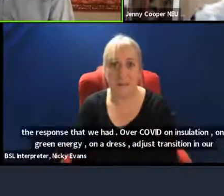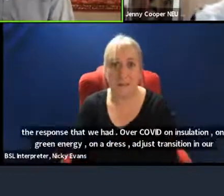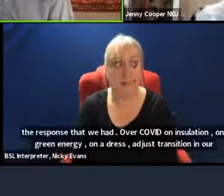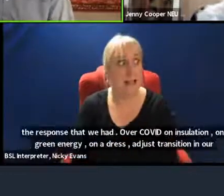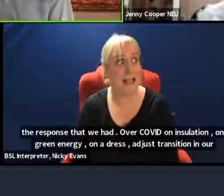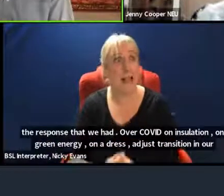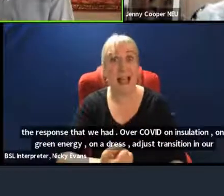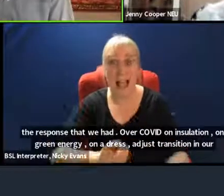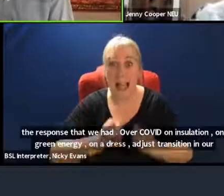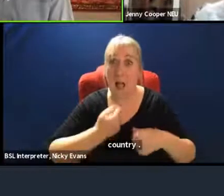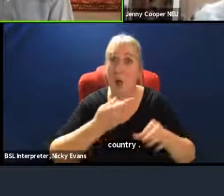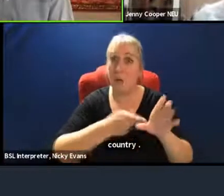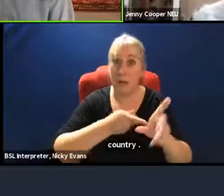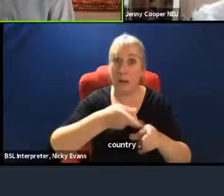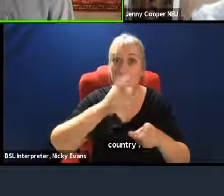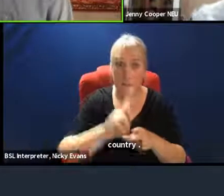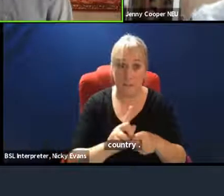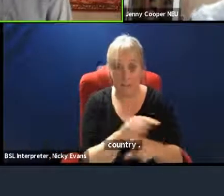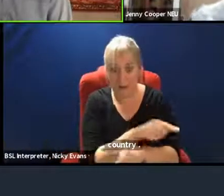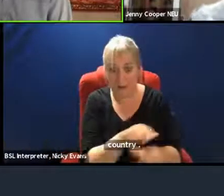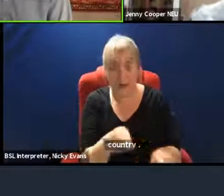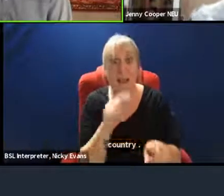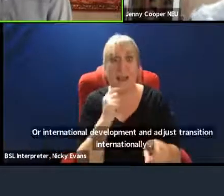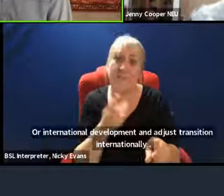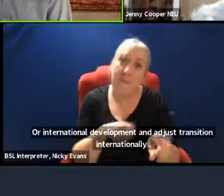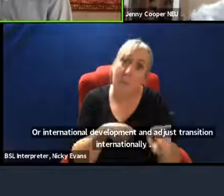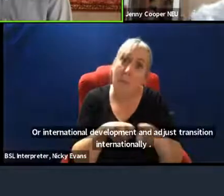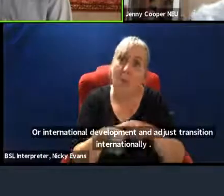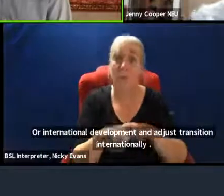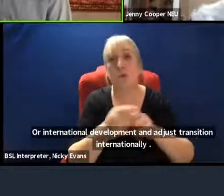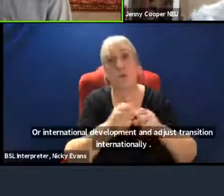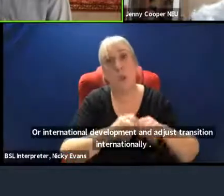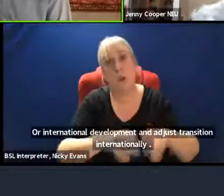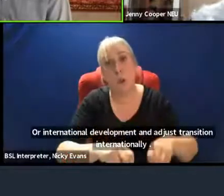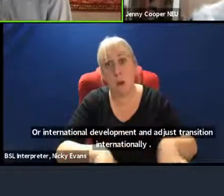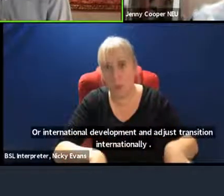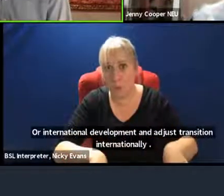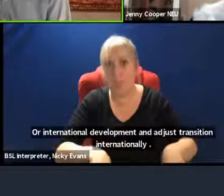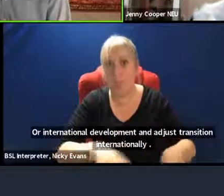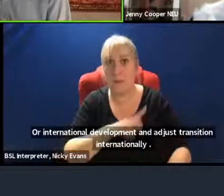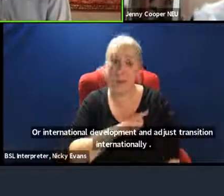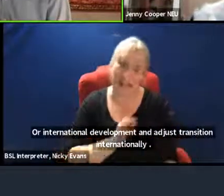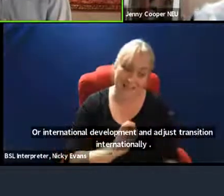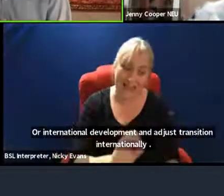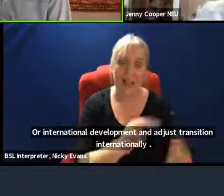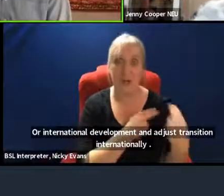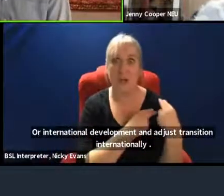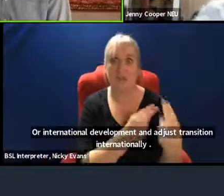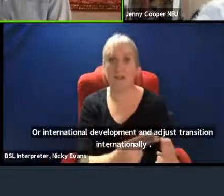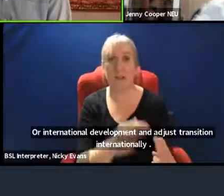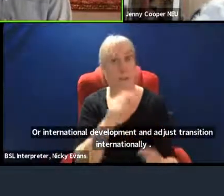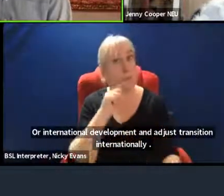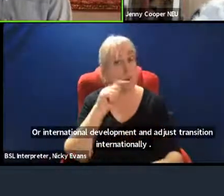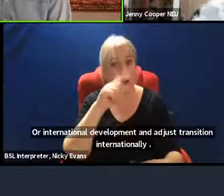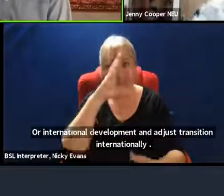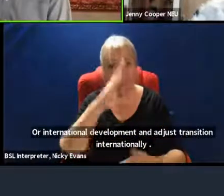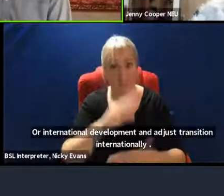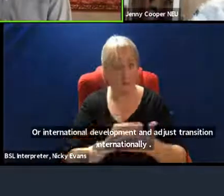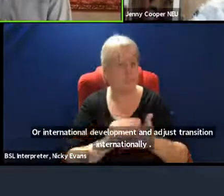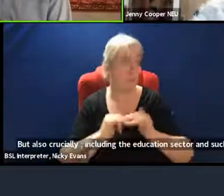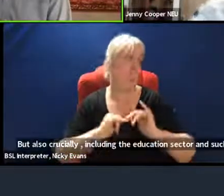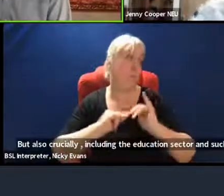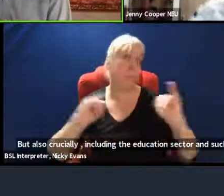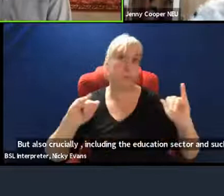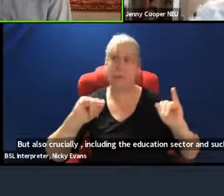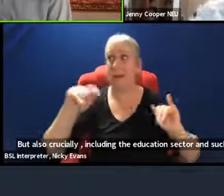all young people who have the most to lose. It's their generation that is going to bear the brunt of our generation and our